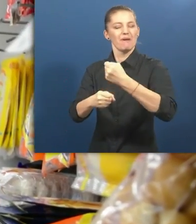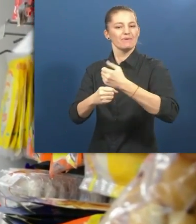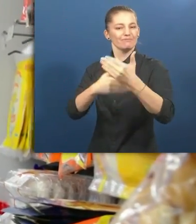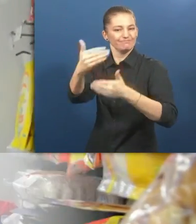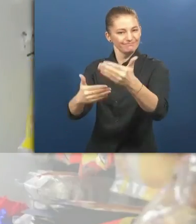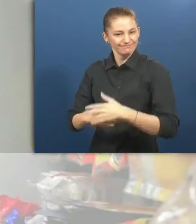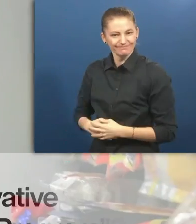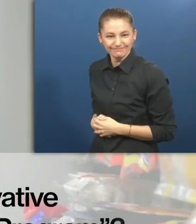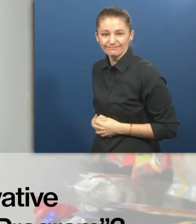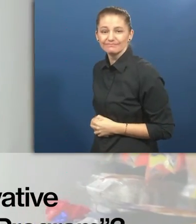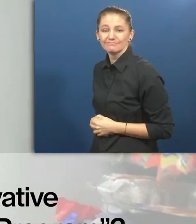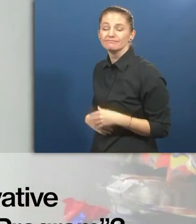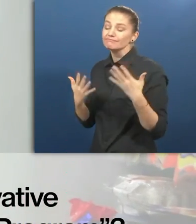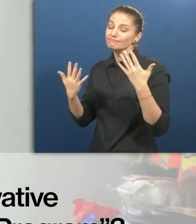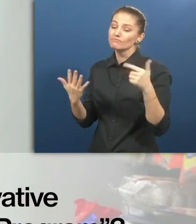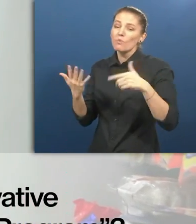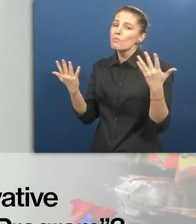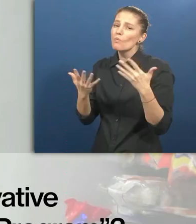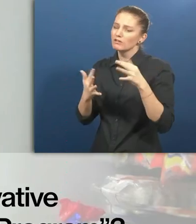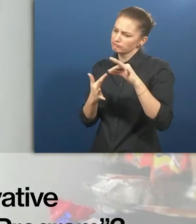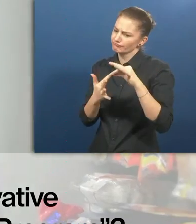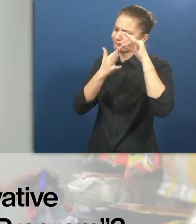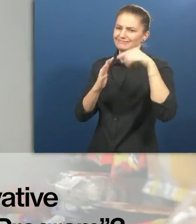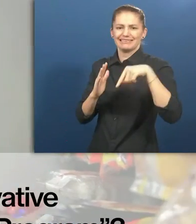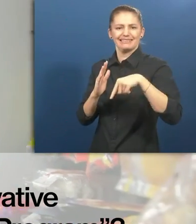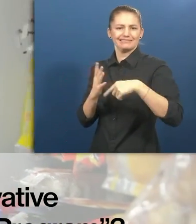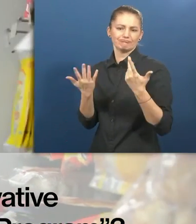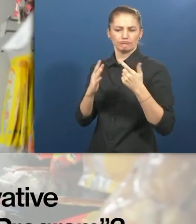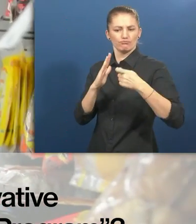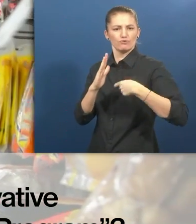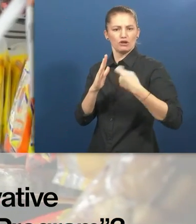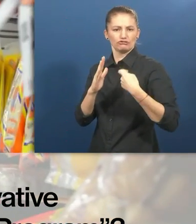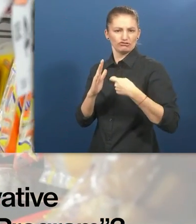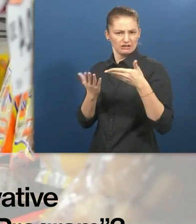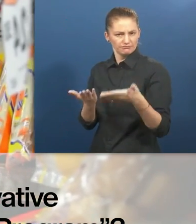What is unique and innovative about labor inclusion program?